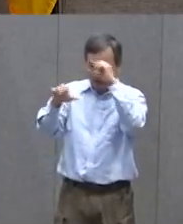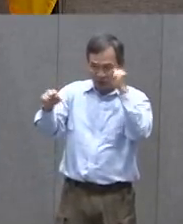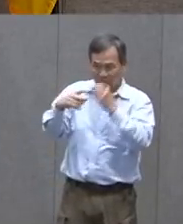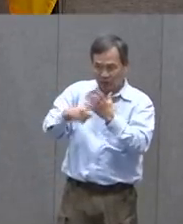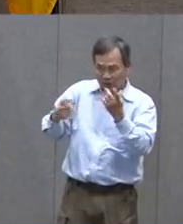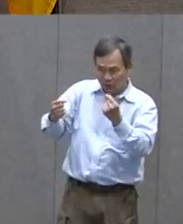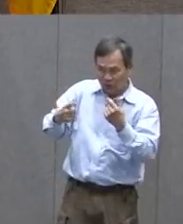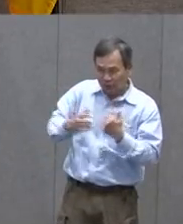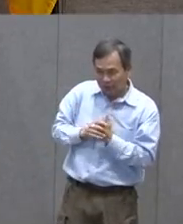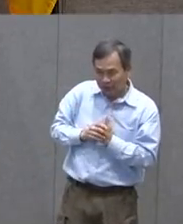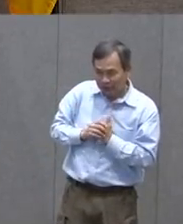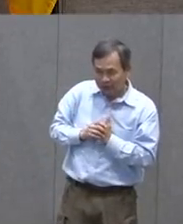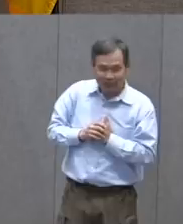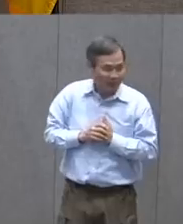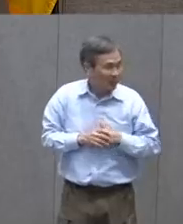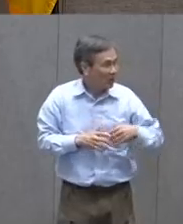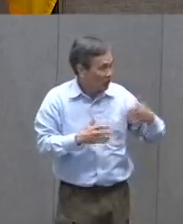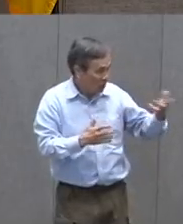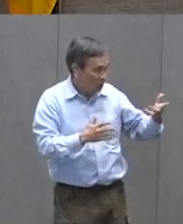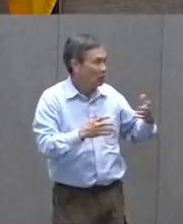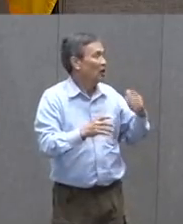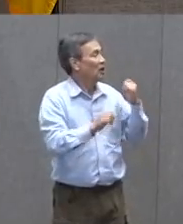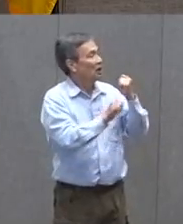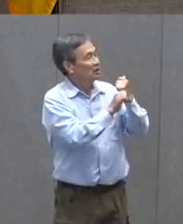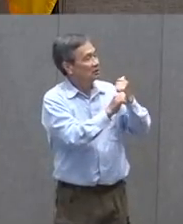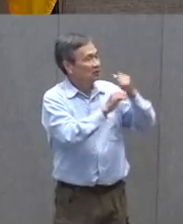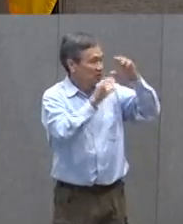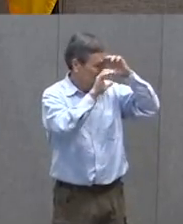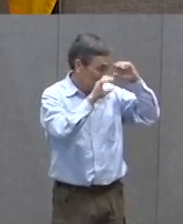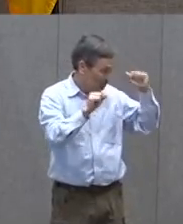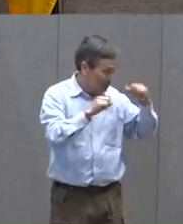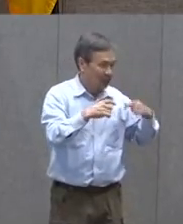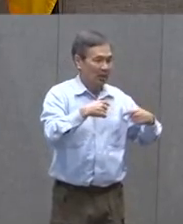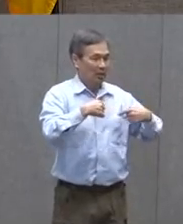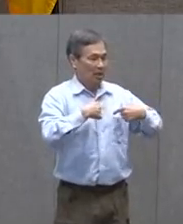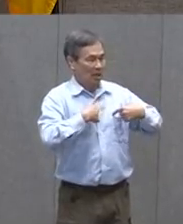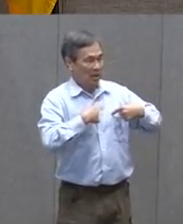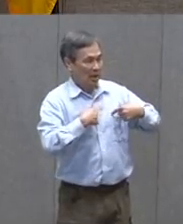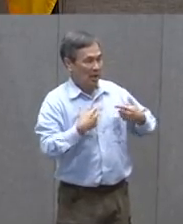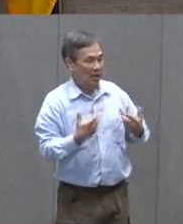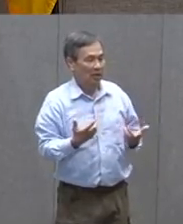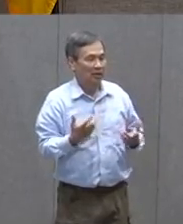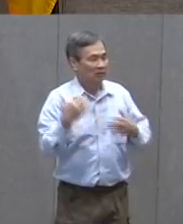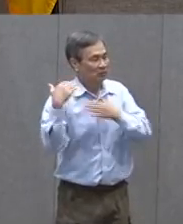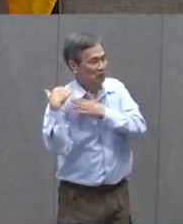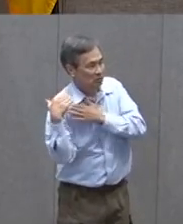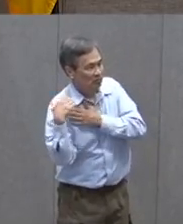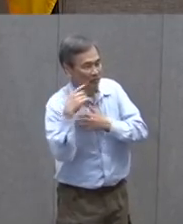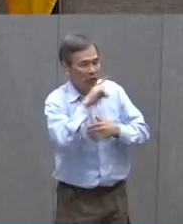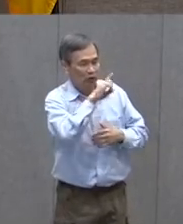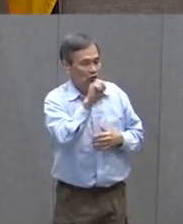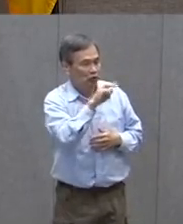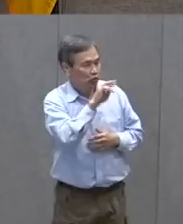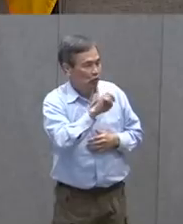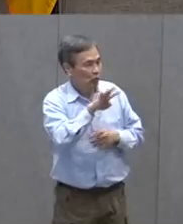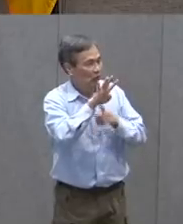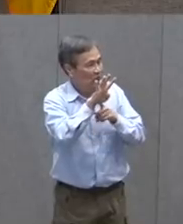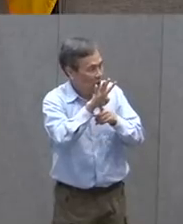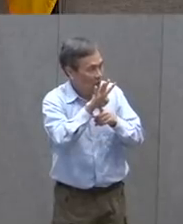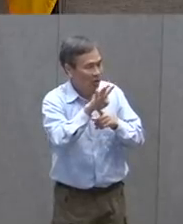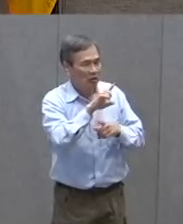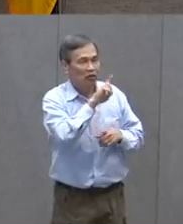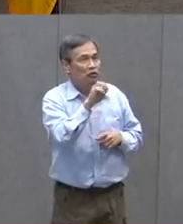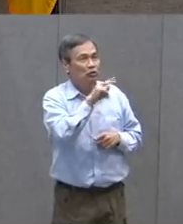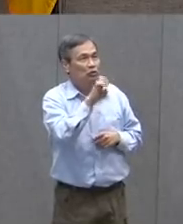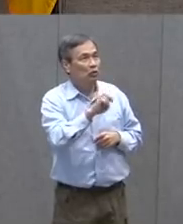APS? Well, as associate superintendent, I'm in charge of zone four. Zone four